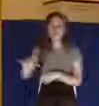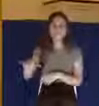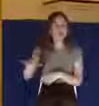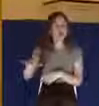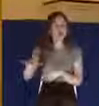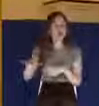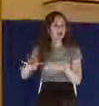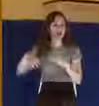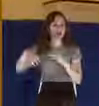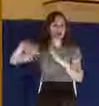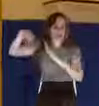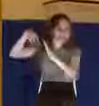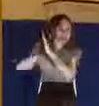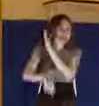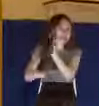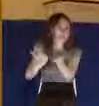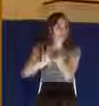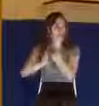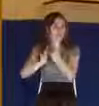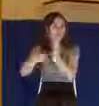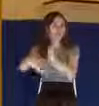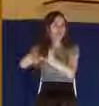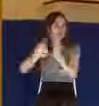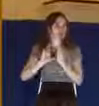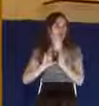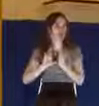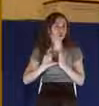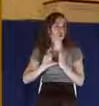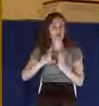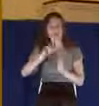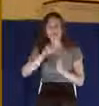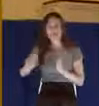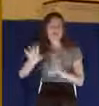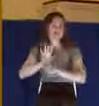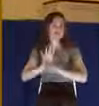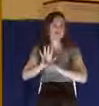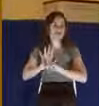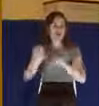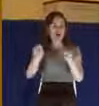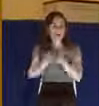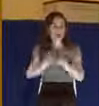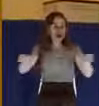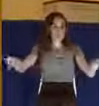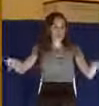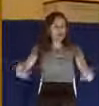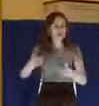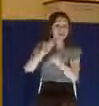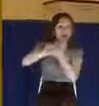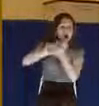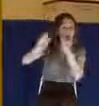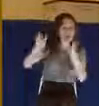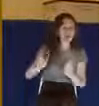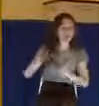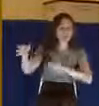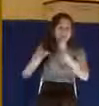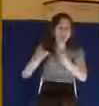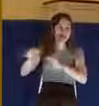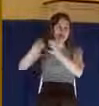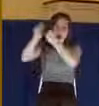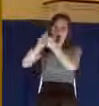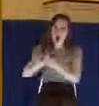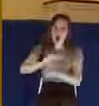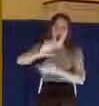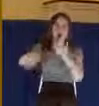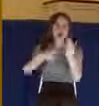review ever published in any medical journal over the crucifixion. And the authors, they detailed all of what Christ